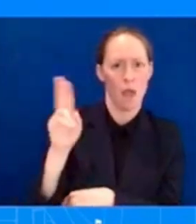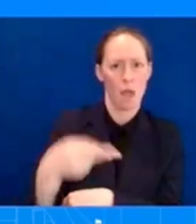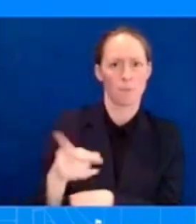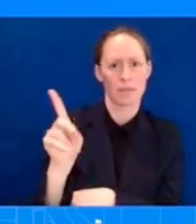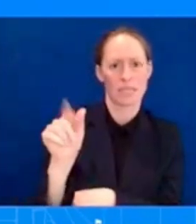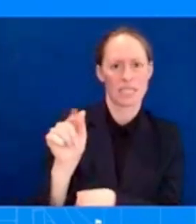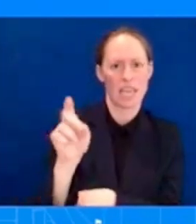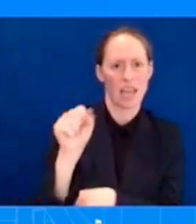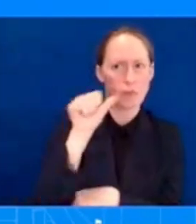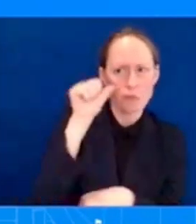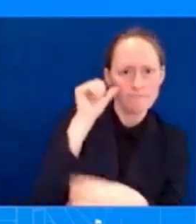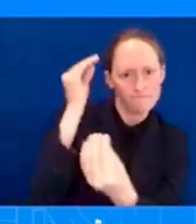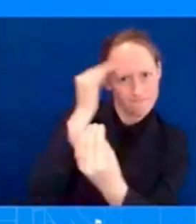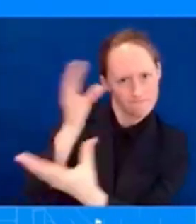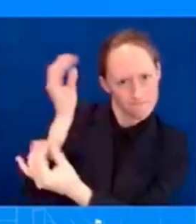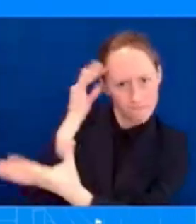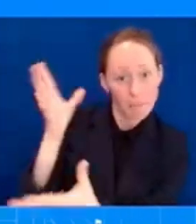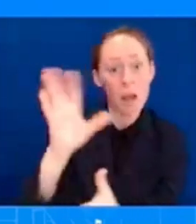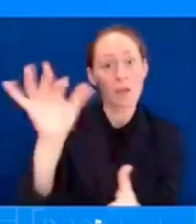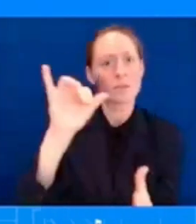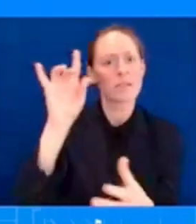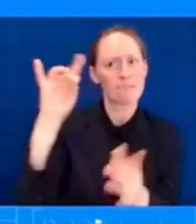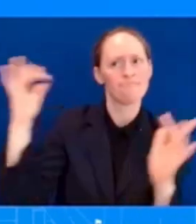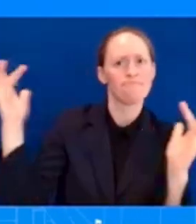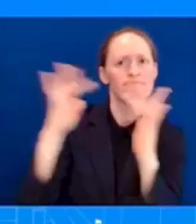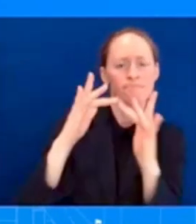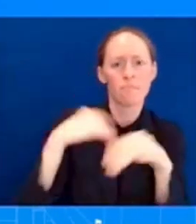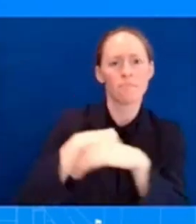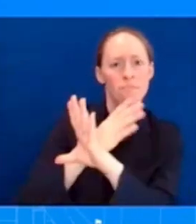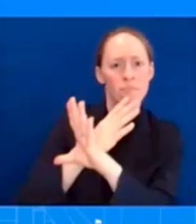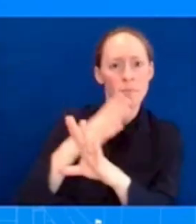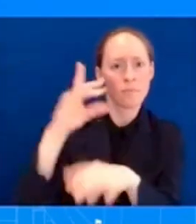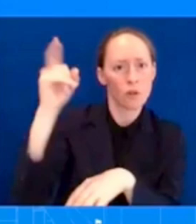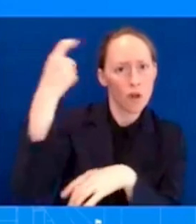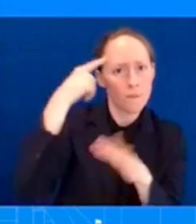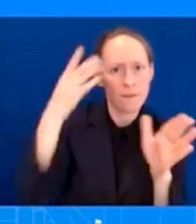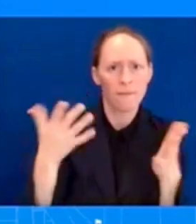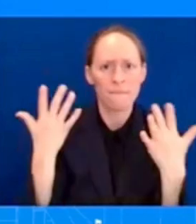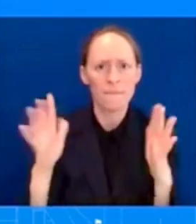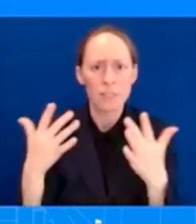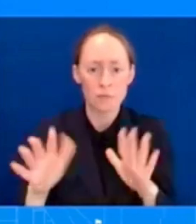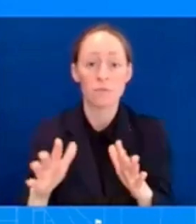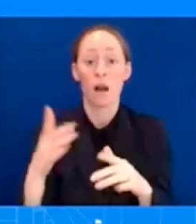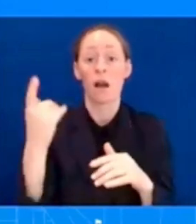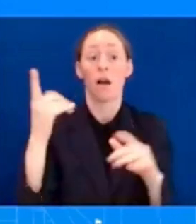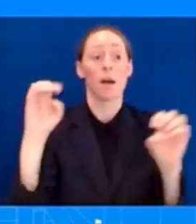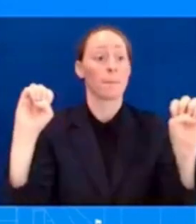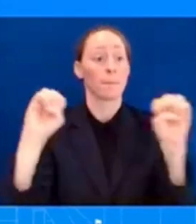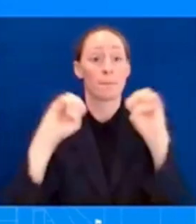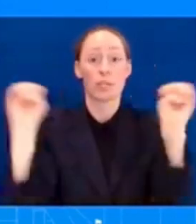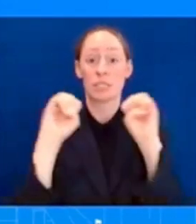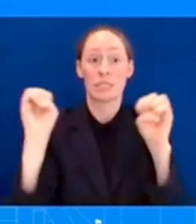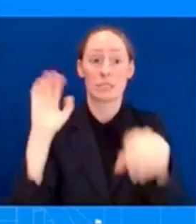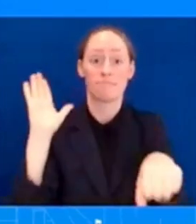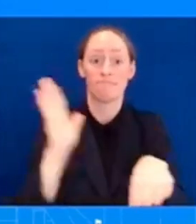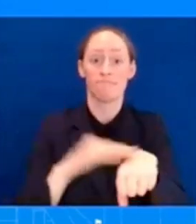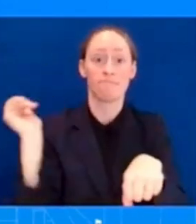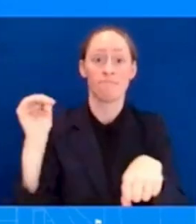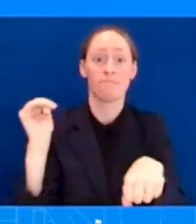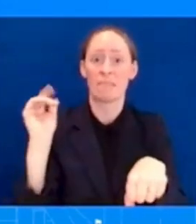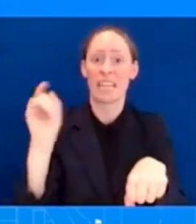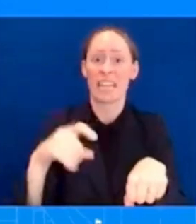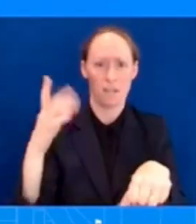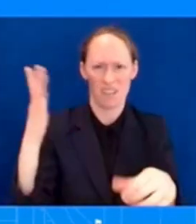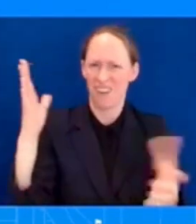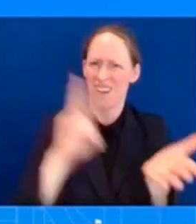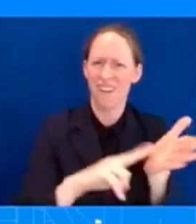hours of receiving Hawaii's request, President Biden signed a major disaster declaration and ordered all available federal resources in the state to help with the